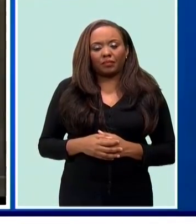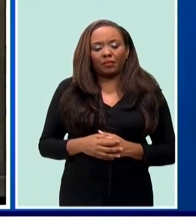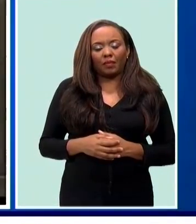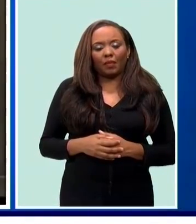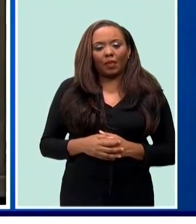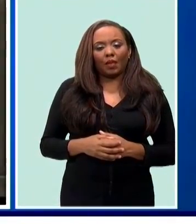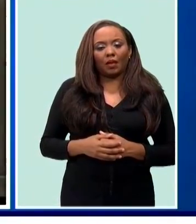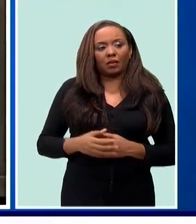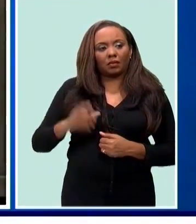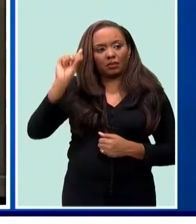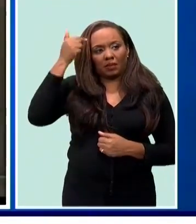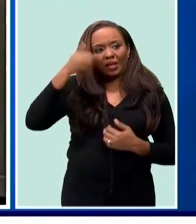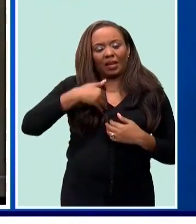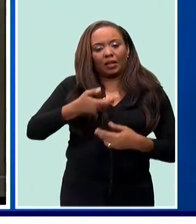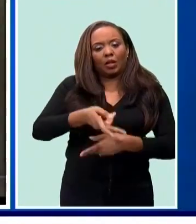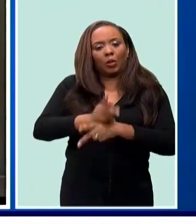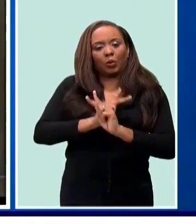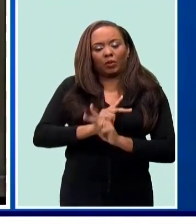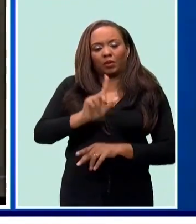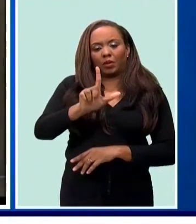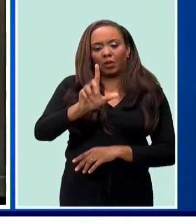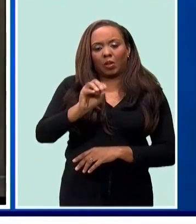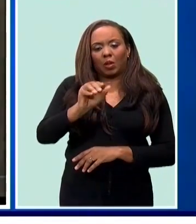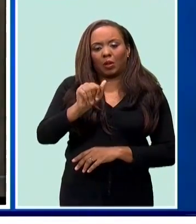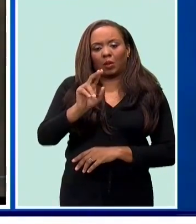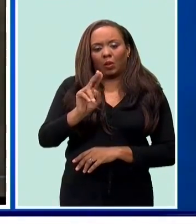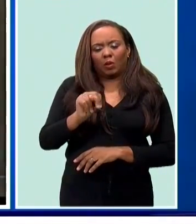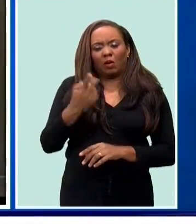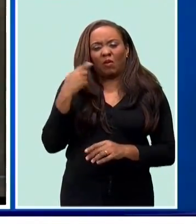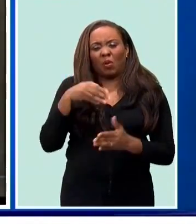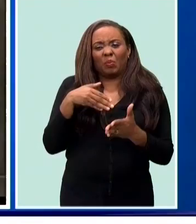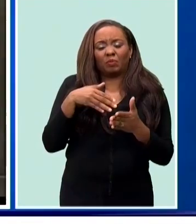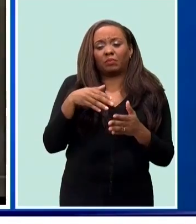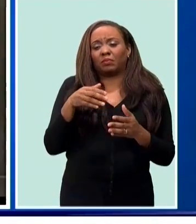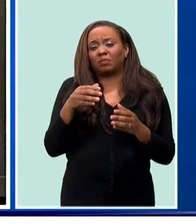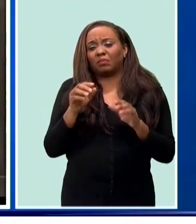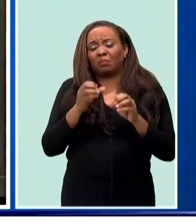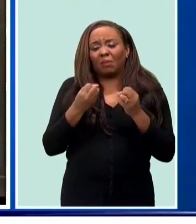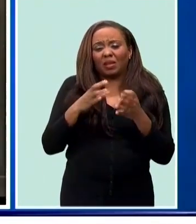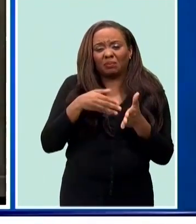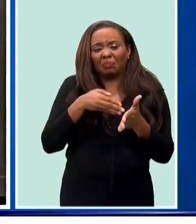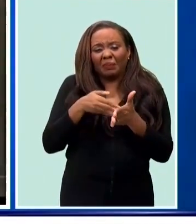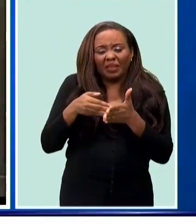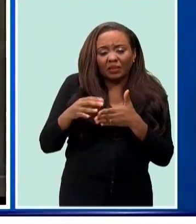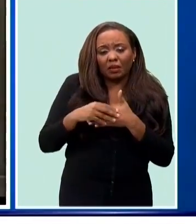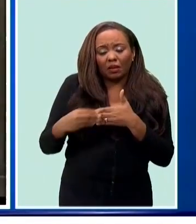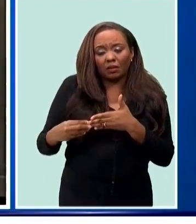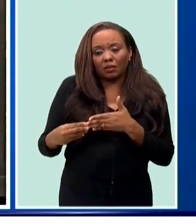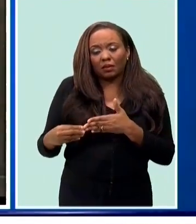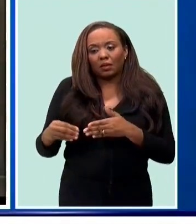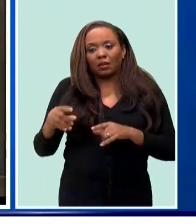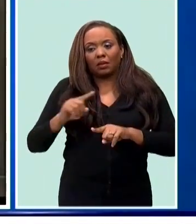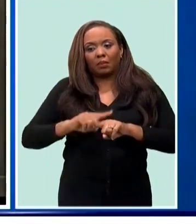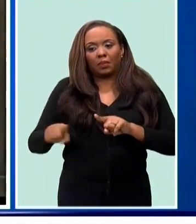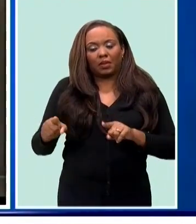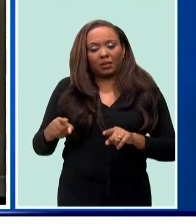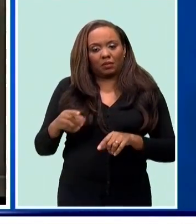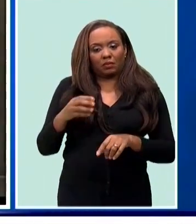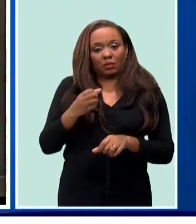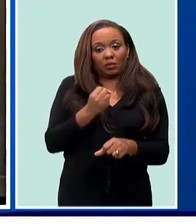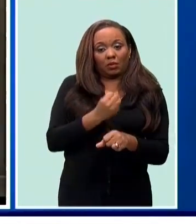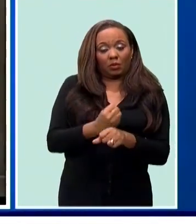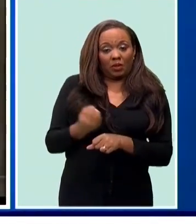U.S. $35 million. And as of December 29, 2017,